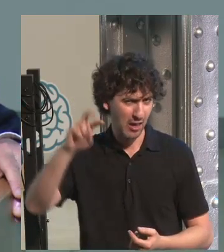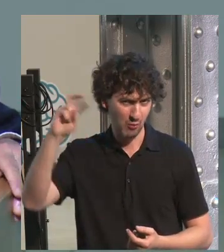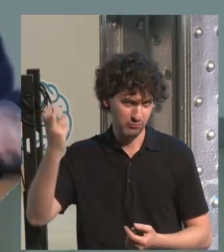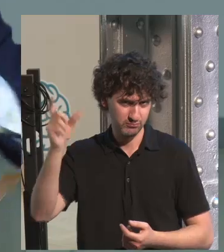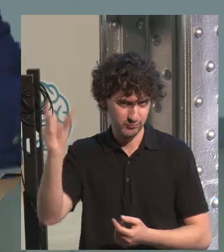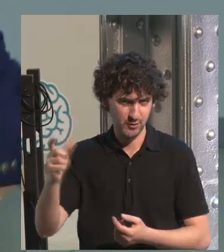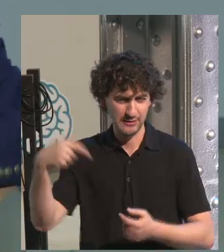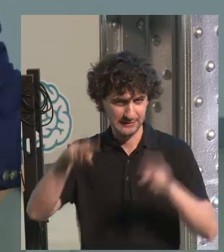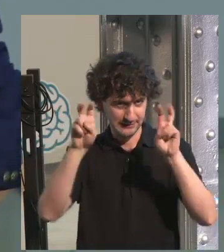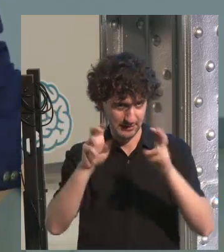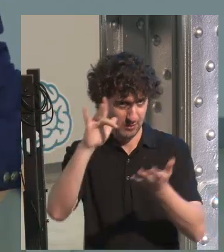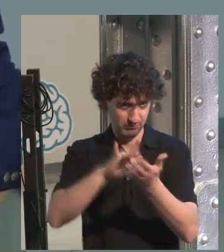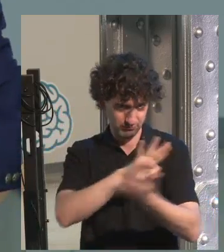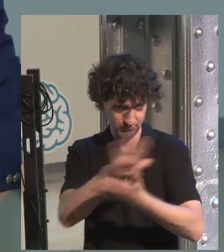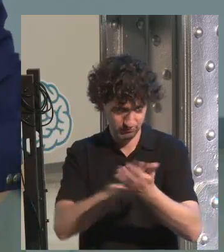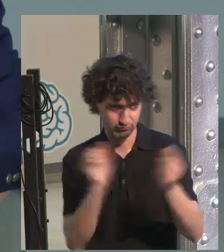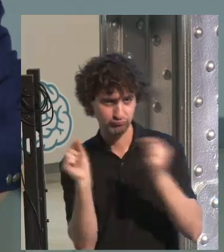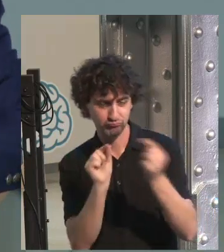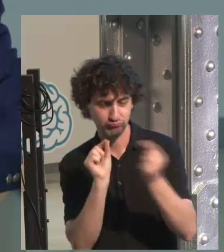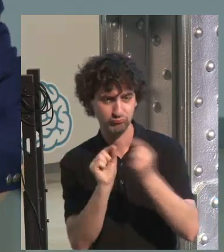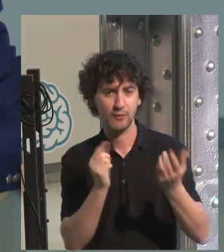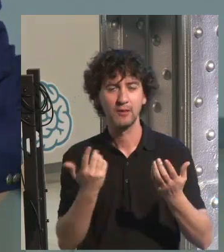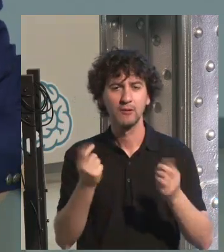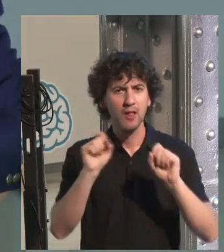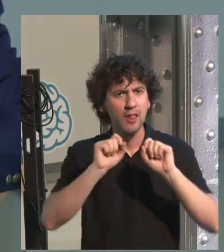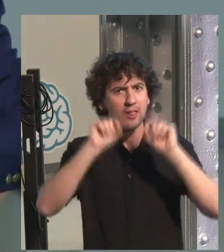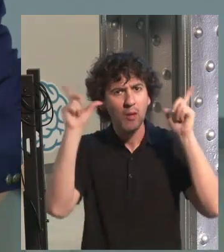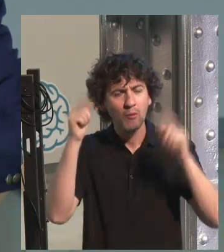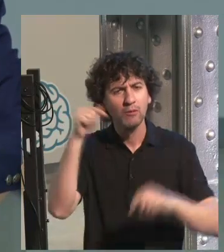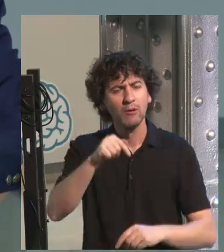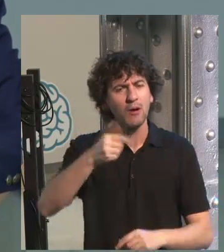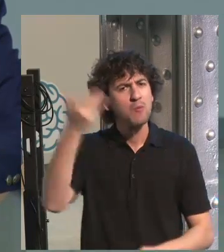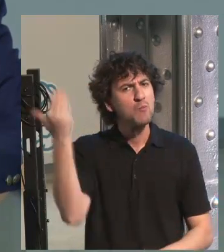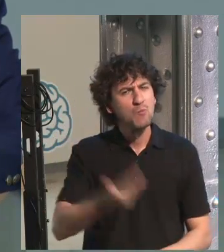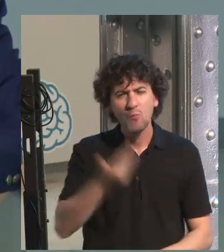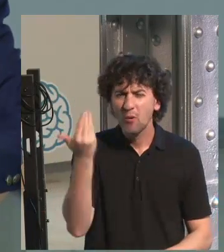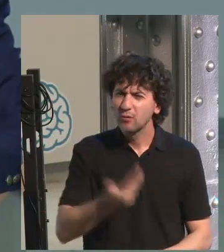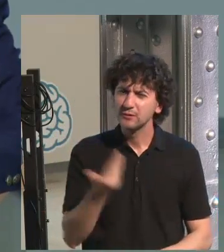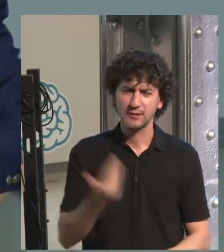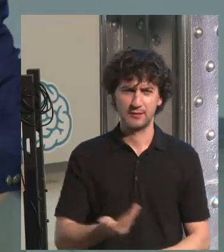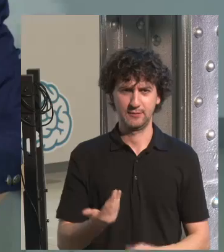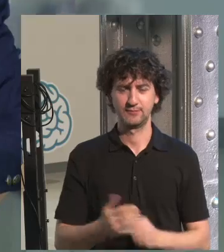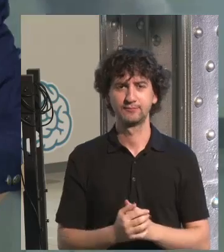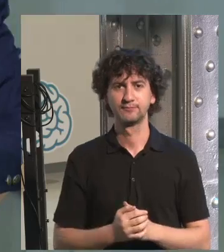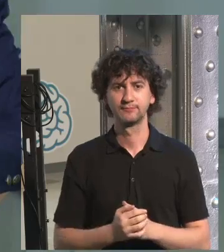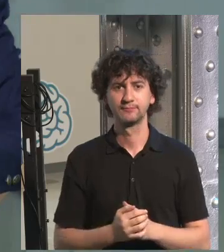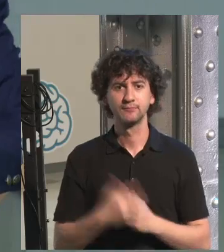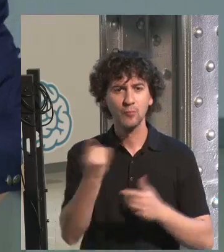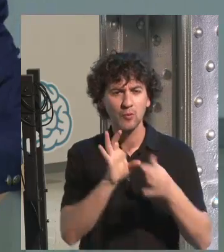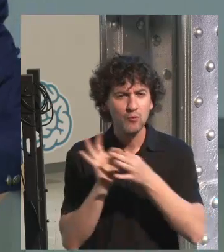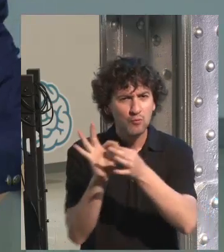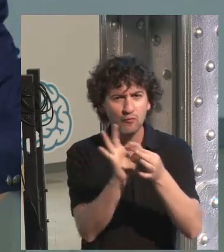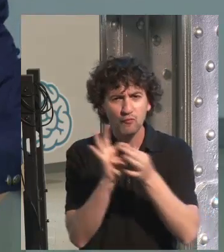about this issue and we realized that to what point it's important and